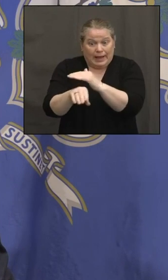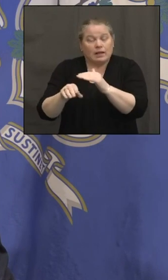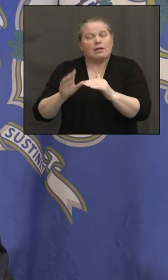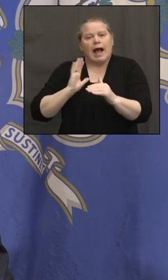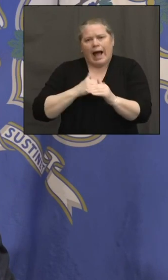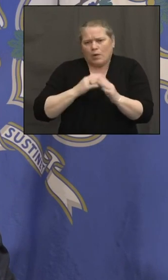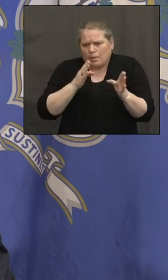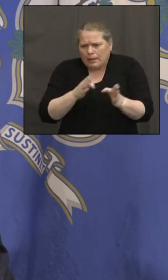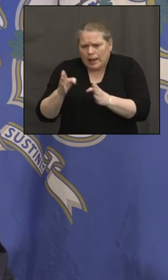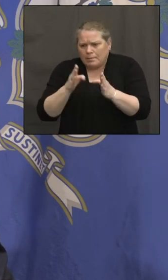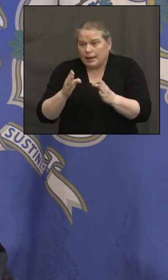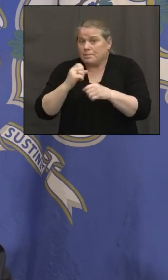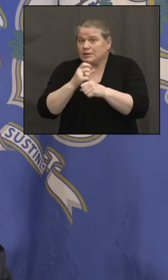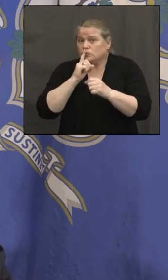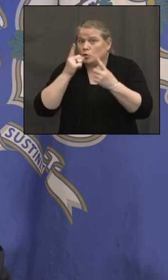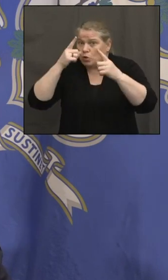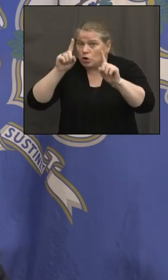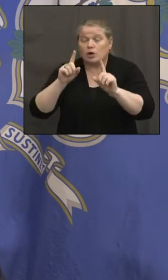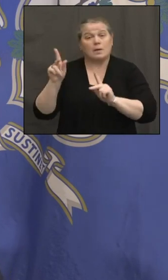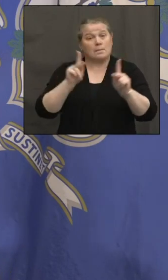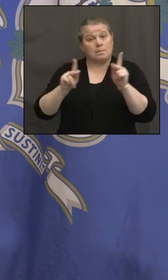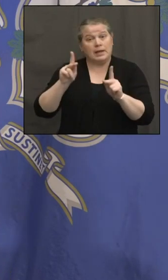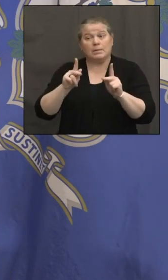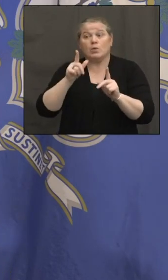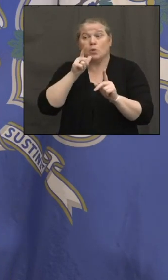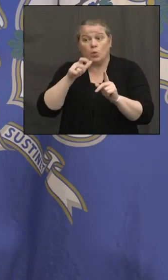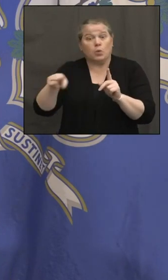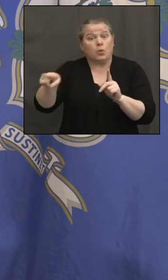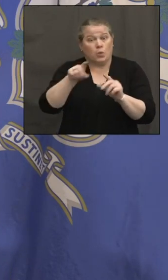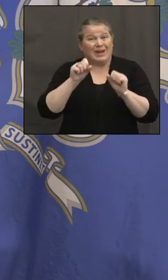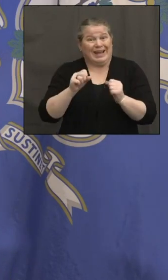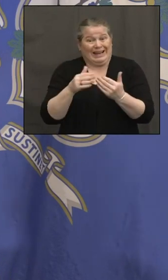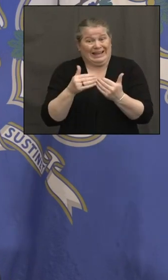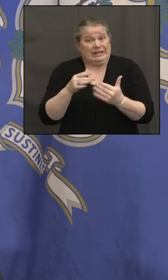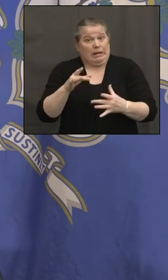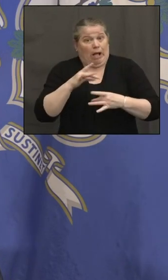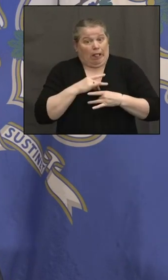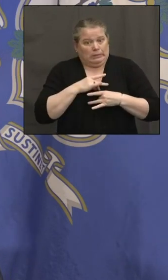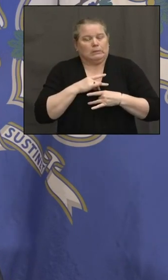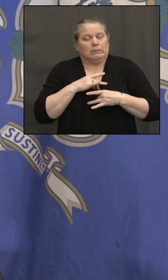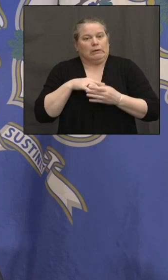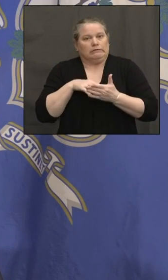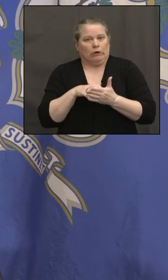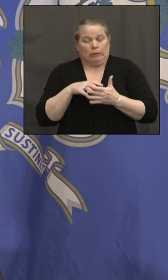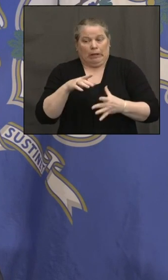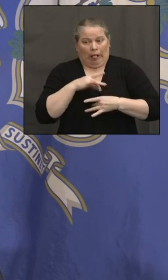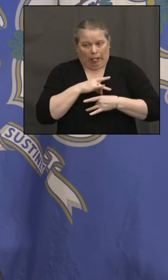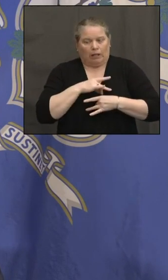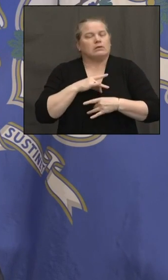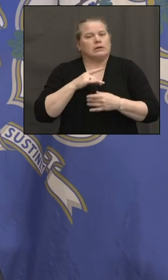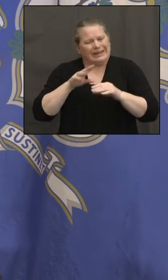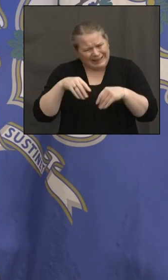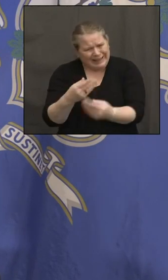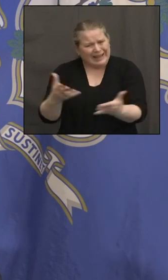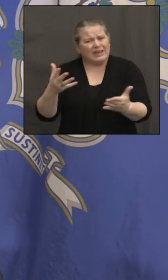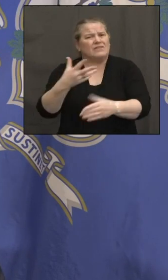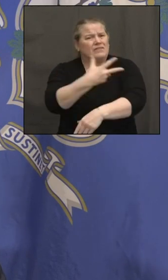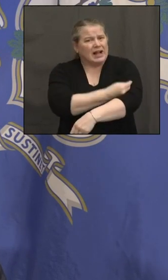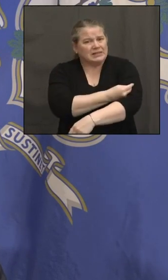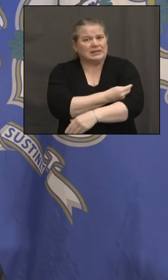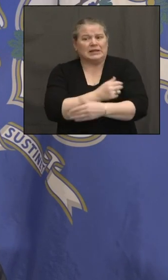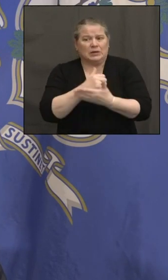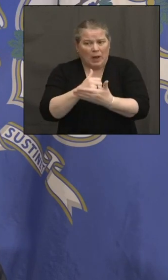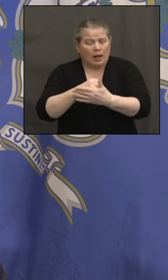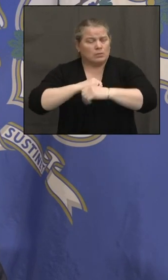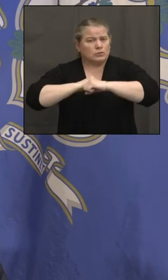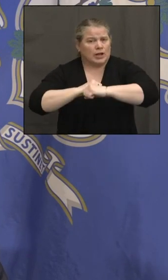which is vaccinate those who are most vulnerable, make sure they don't have to be hospitalized, make sure we keep our fatalities